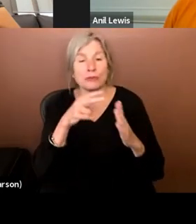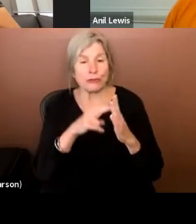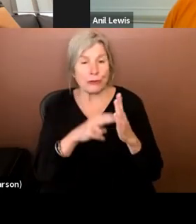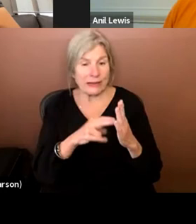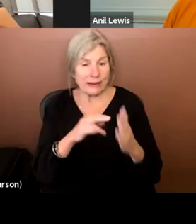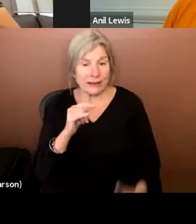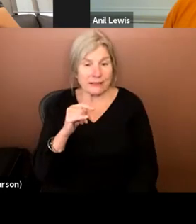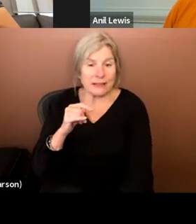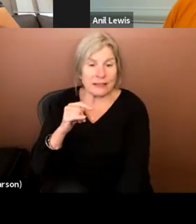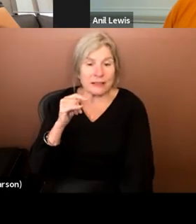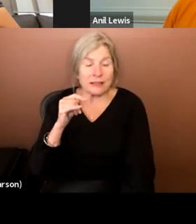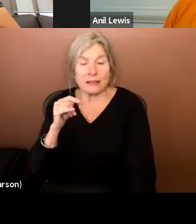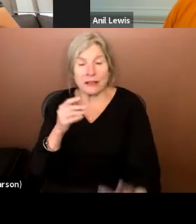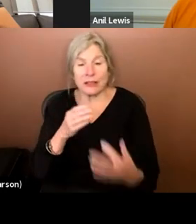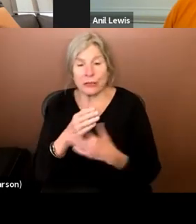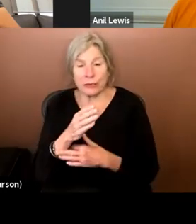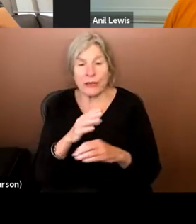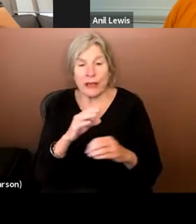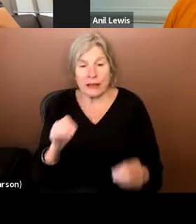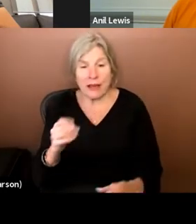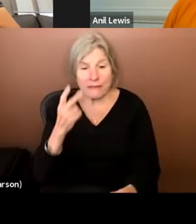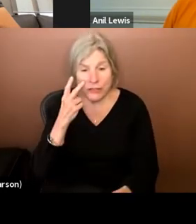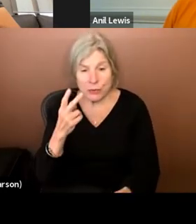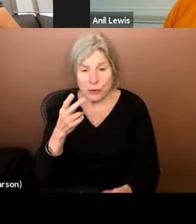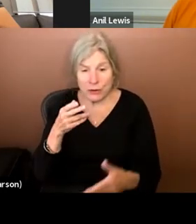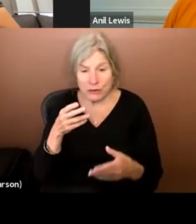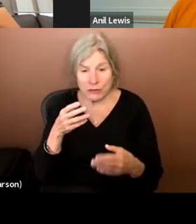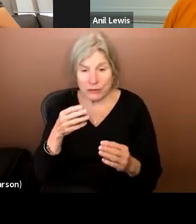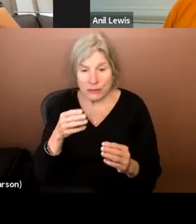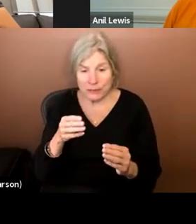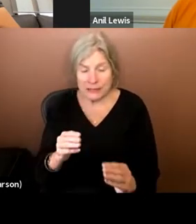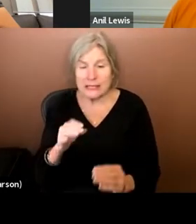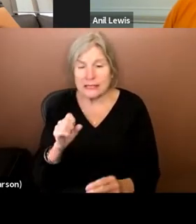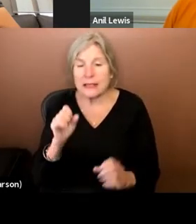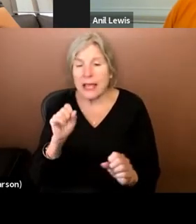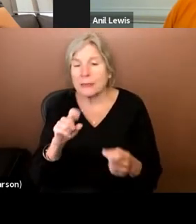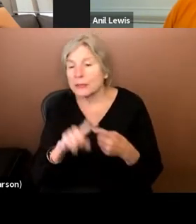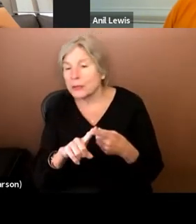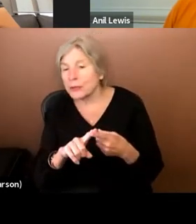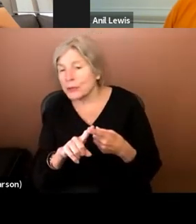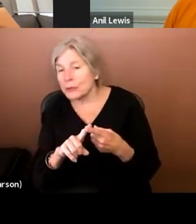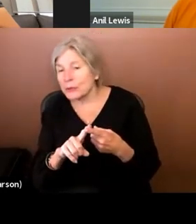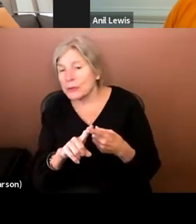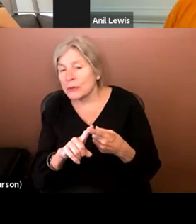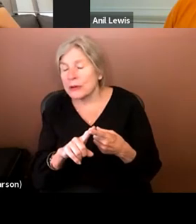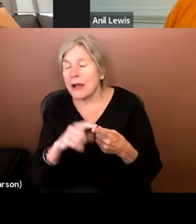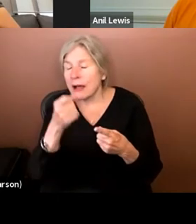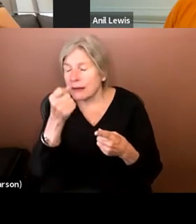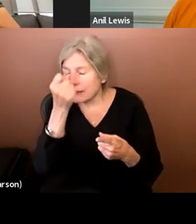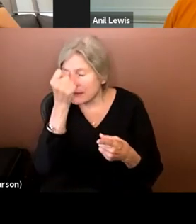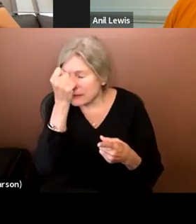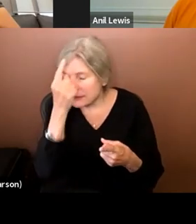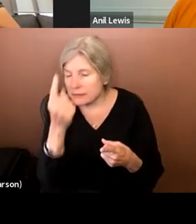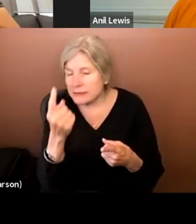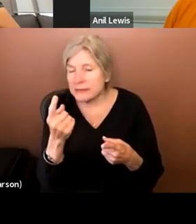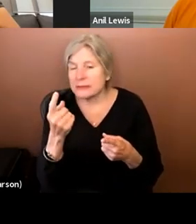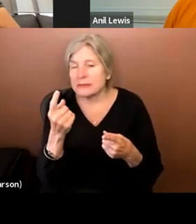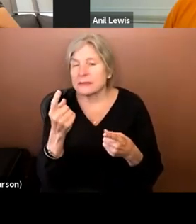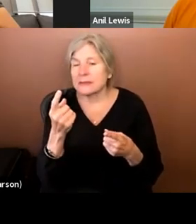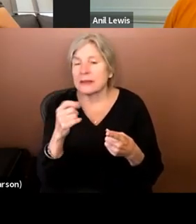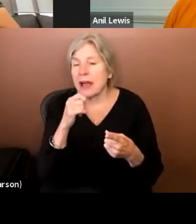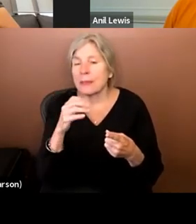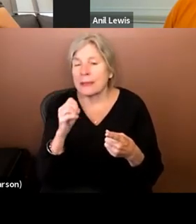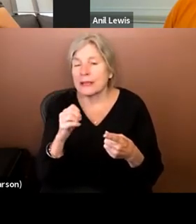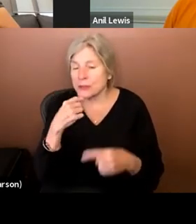it through that non-visual means is able to come to that epiphany or that conclusion, not be